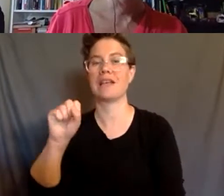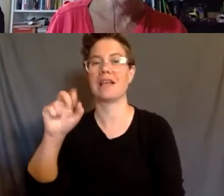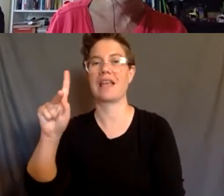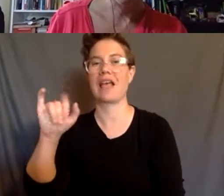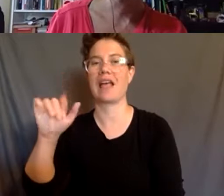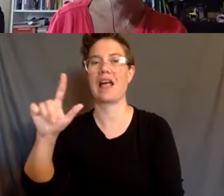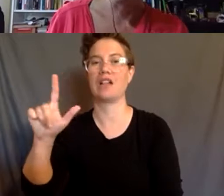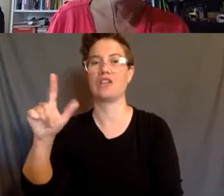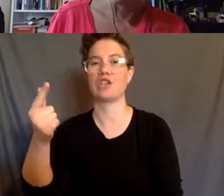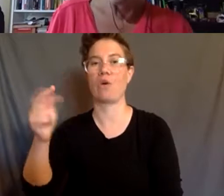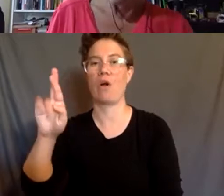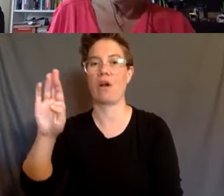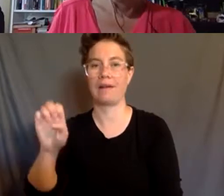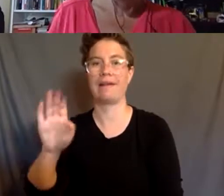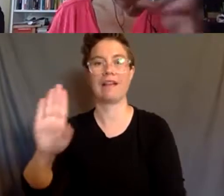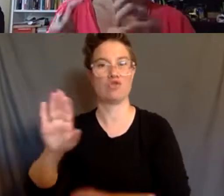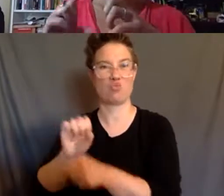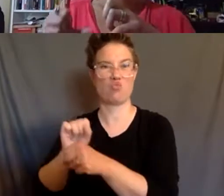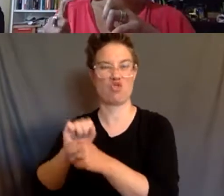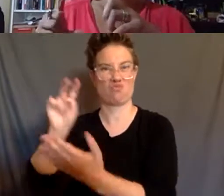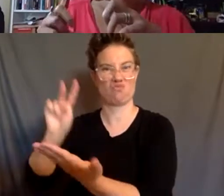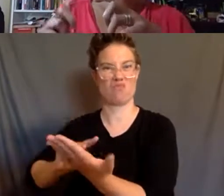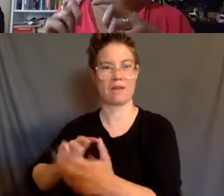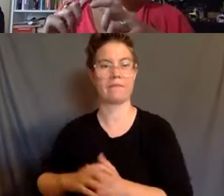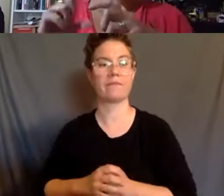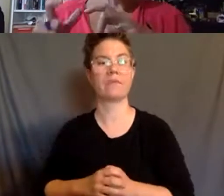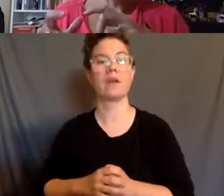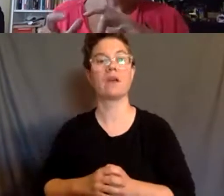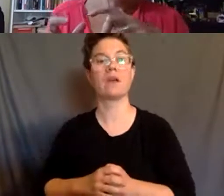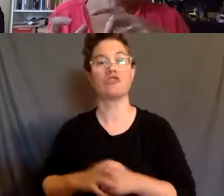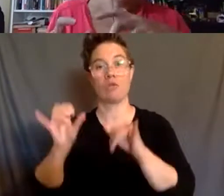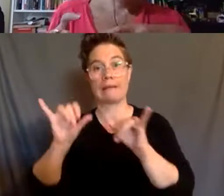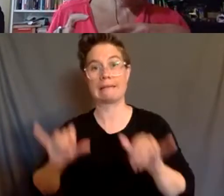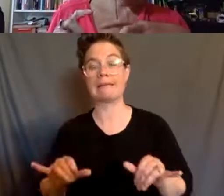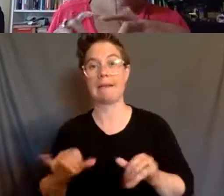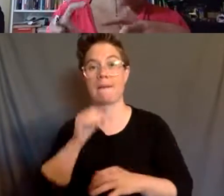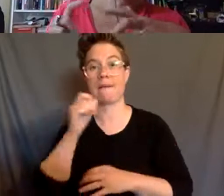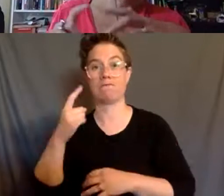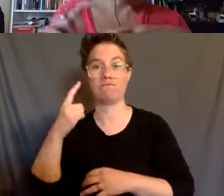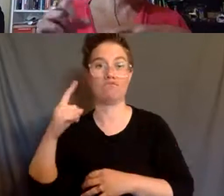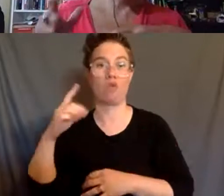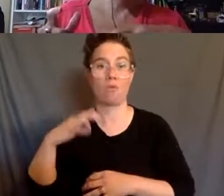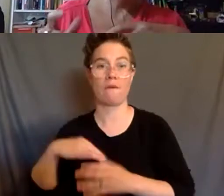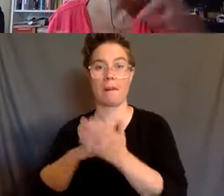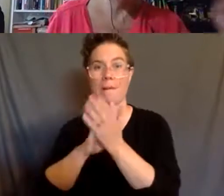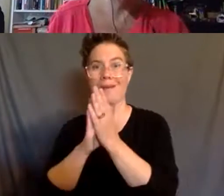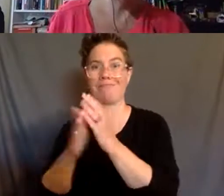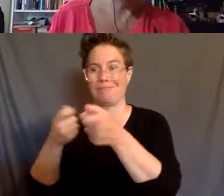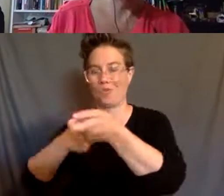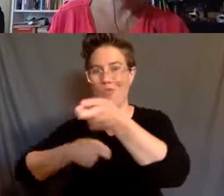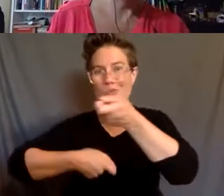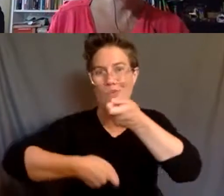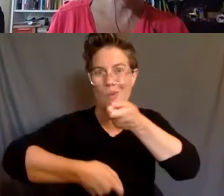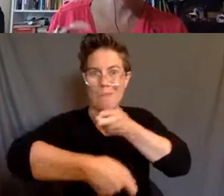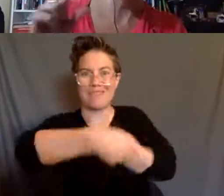-O-R-E. So a system that's now for profit is coming to so-called replace the system